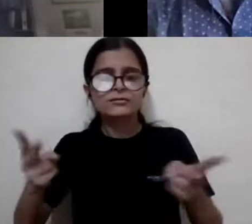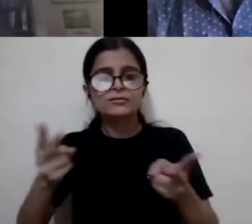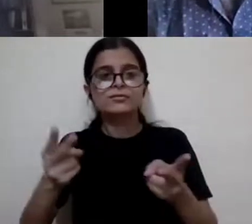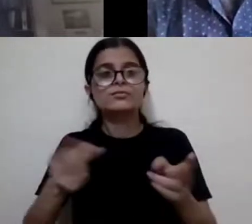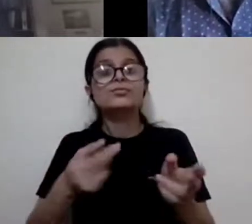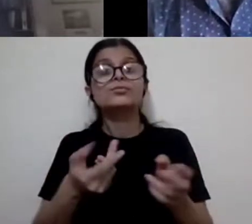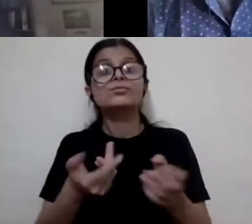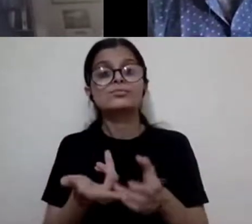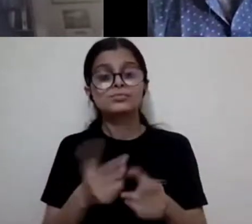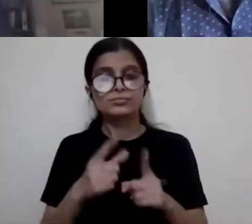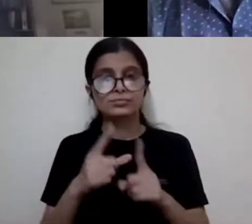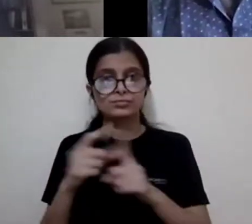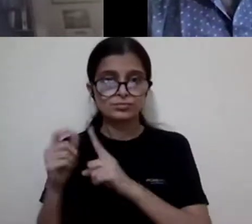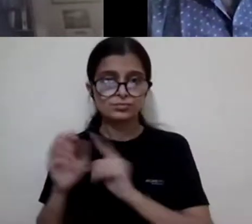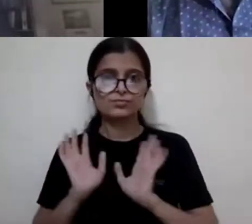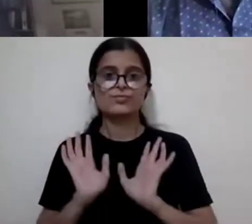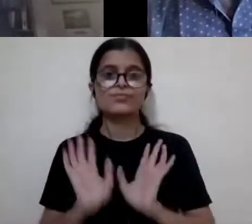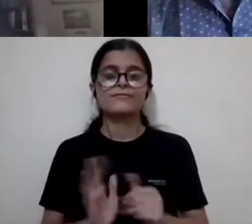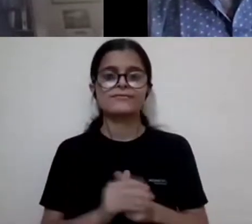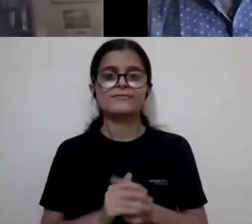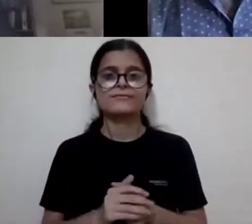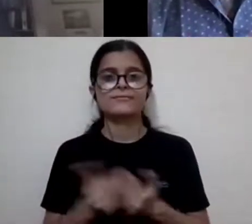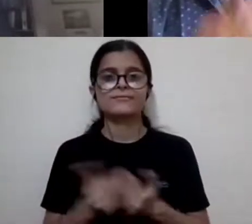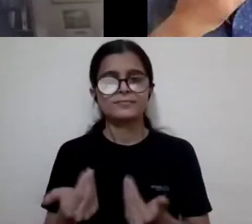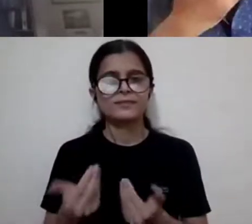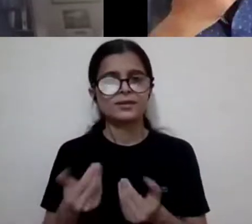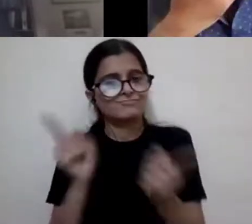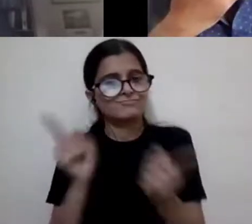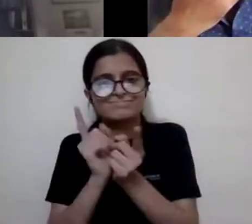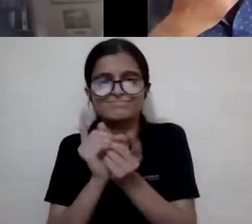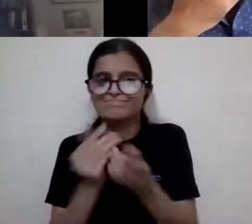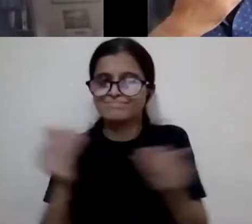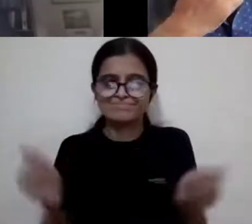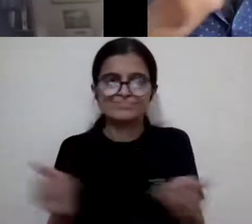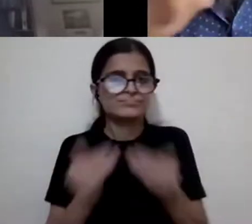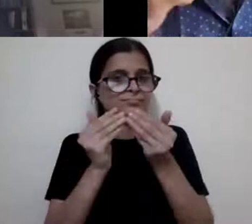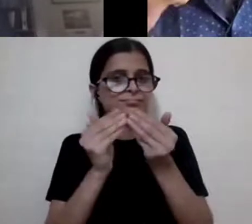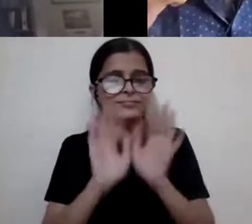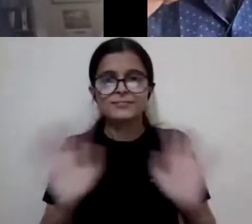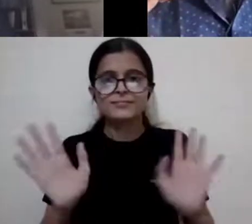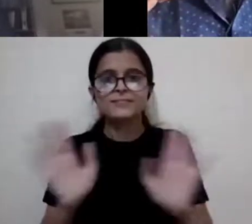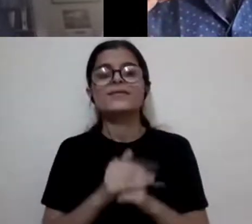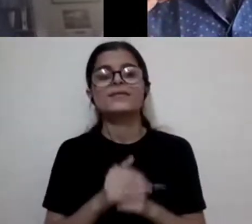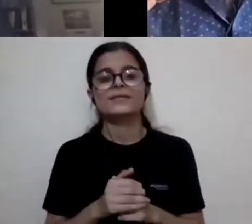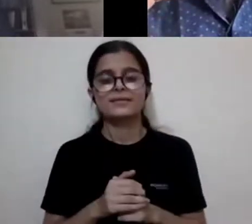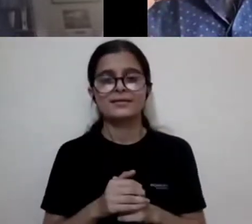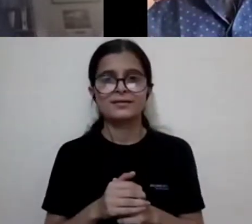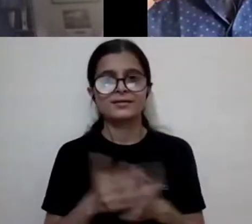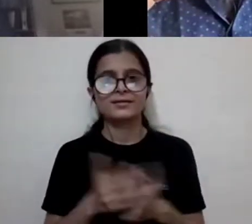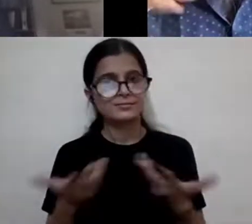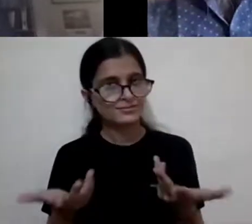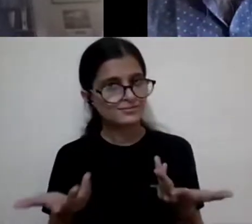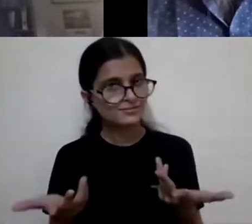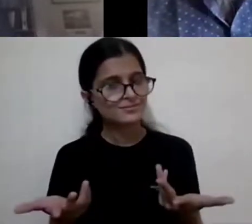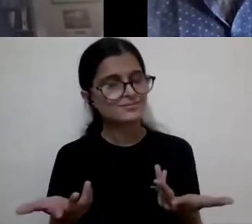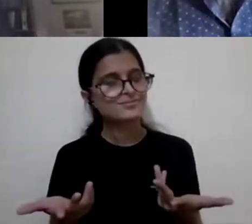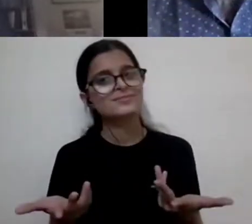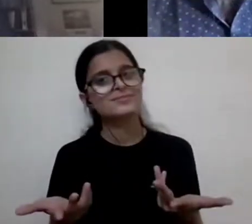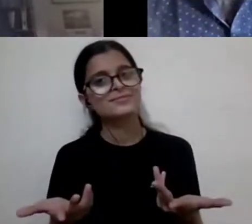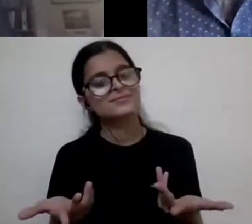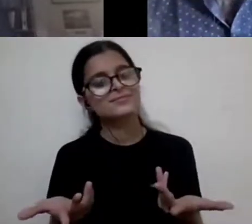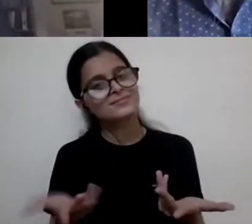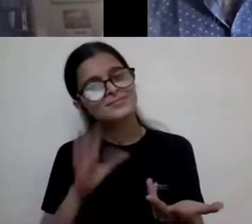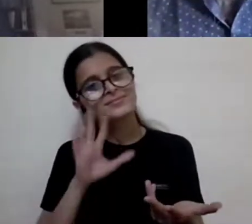NPR affiliates. I think that's about it for this, I mean, it's fairly, but it's unfair